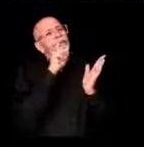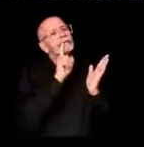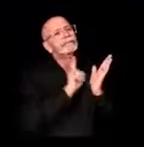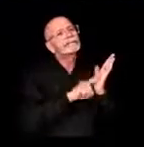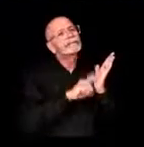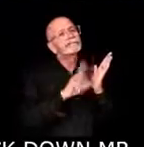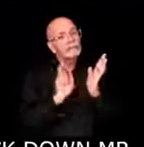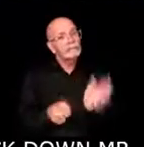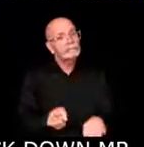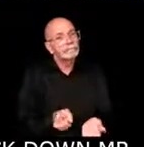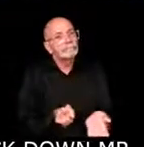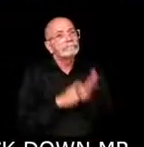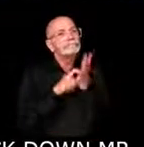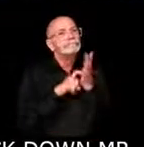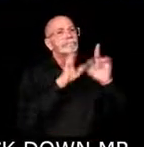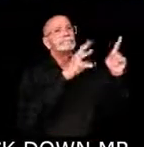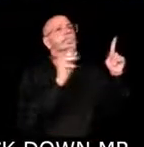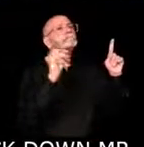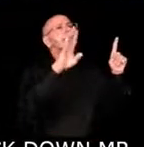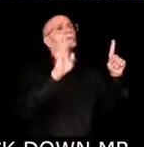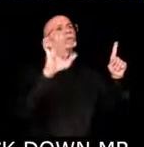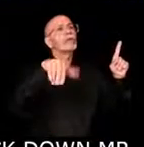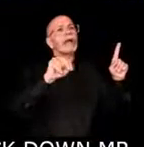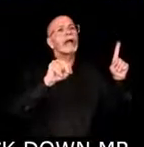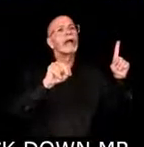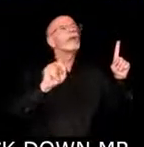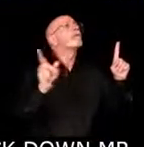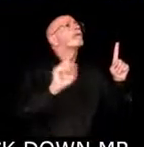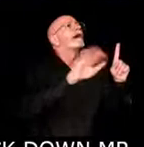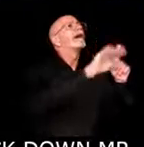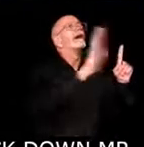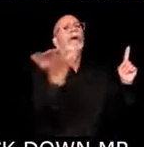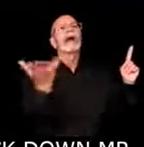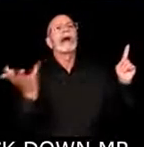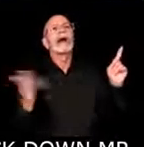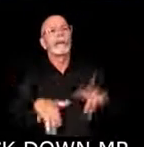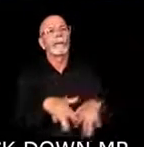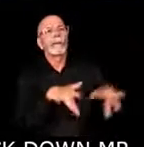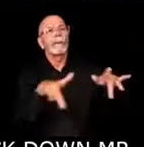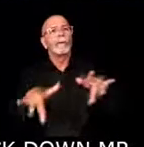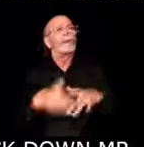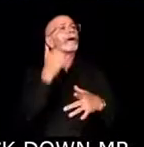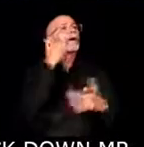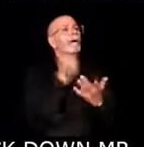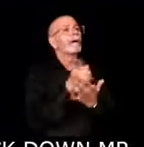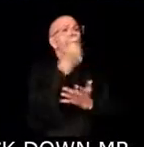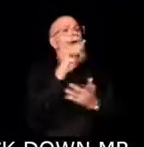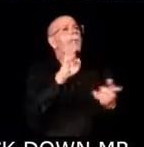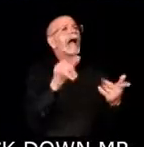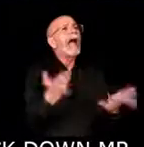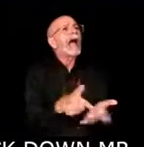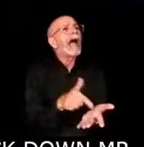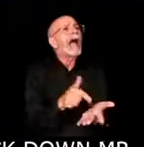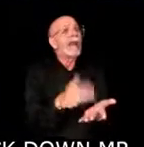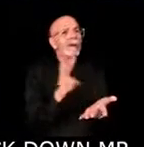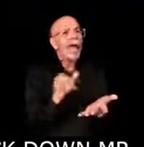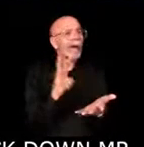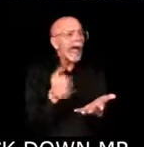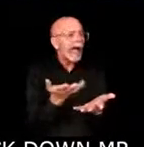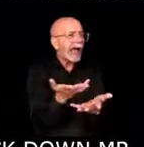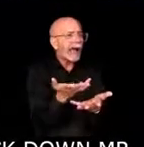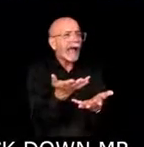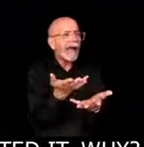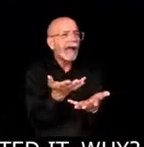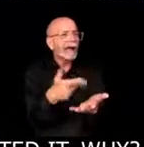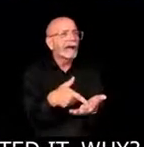say, where is that recording? And if you deleted it, um, why? And if it's deleted from a